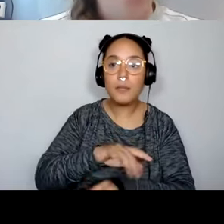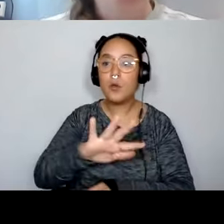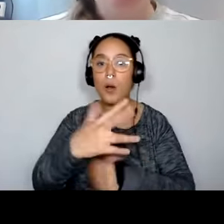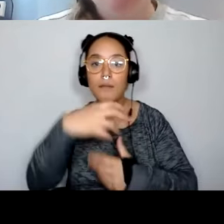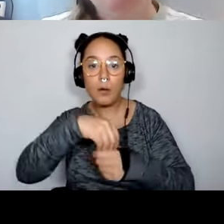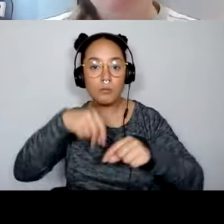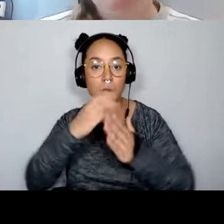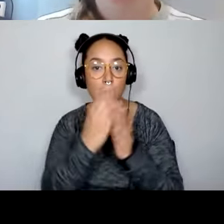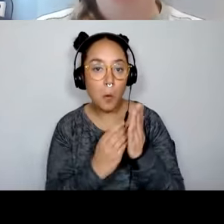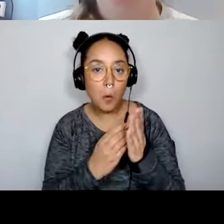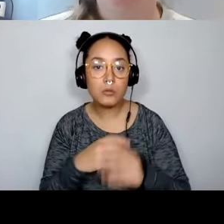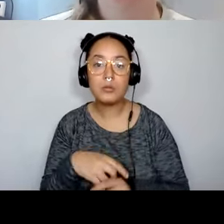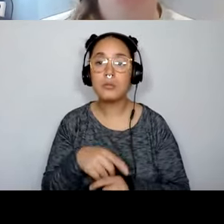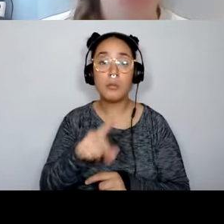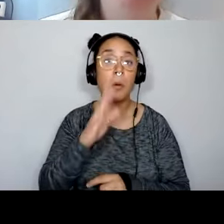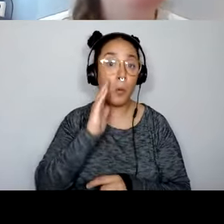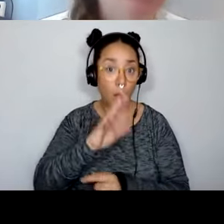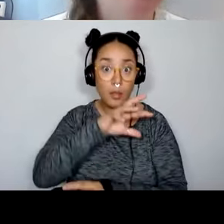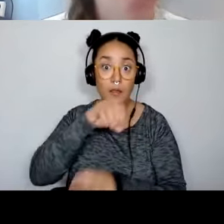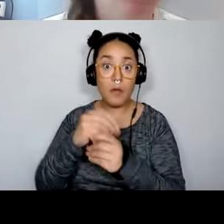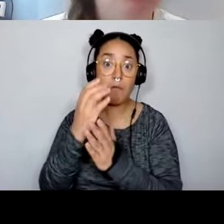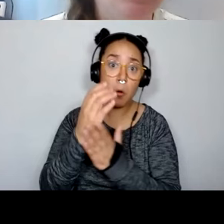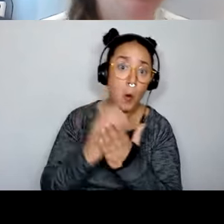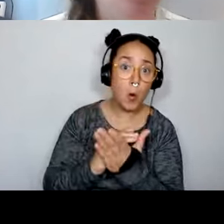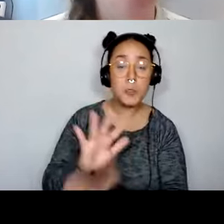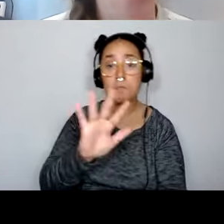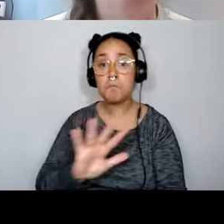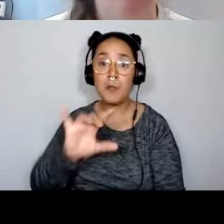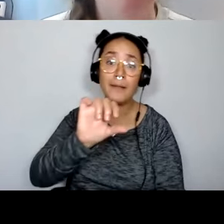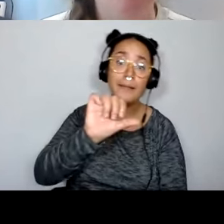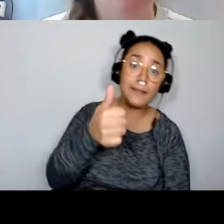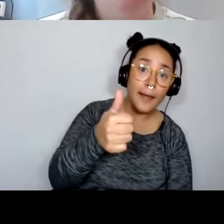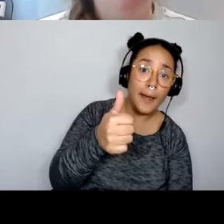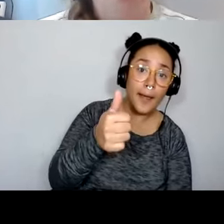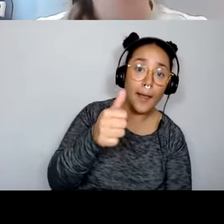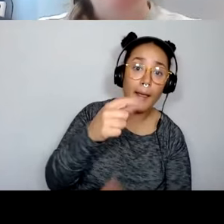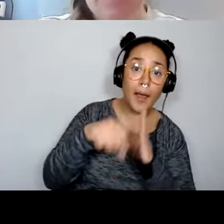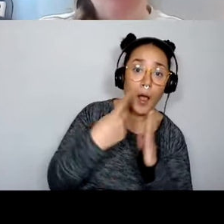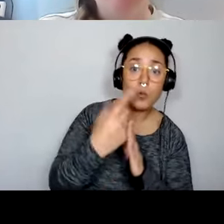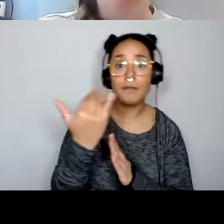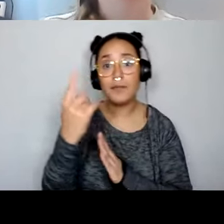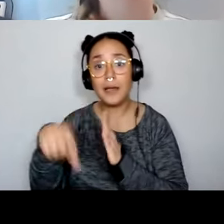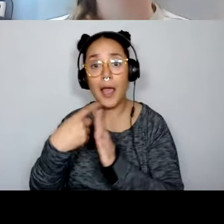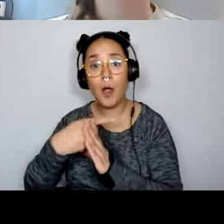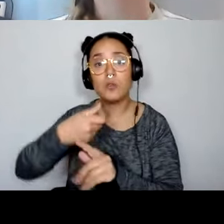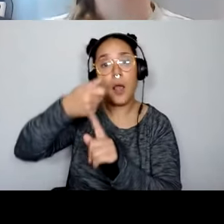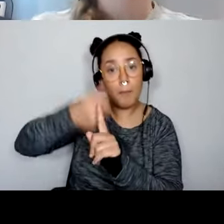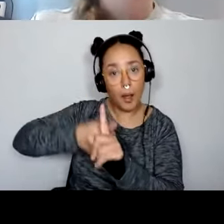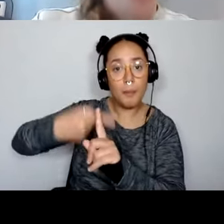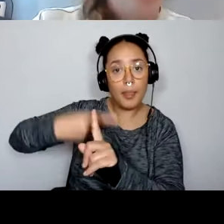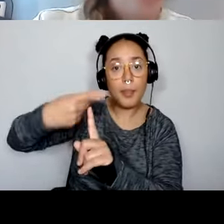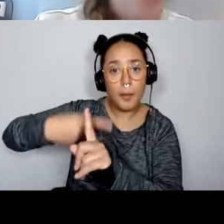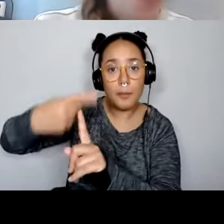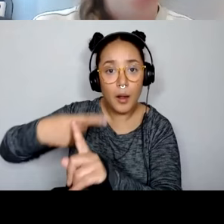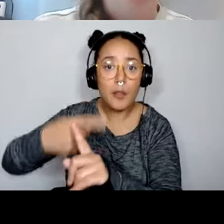You're going to be participating in the course between 10 and 15 hours a month, meeting with your student groups,